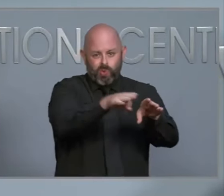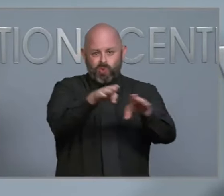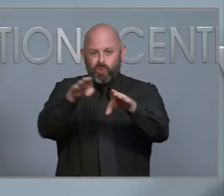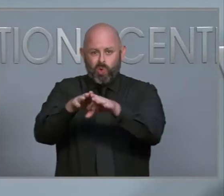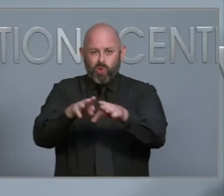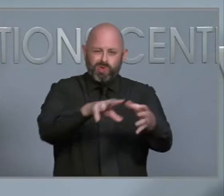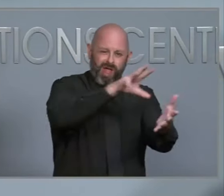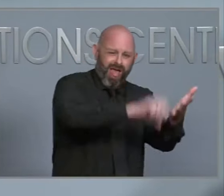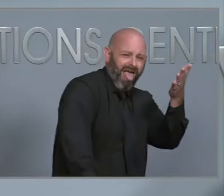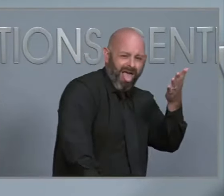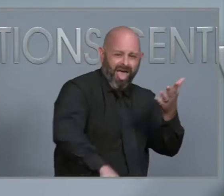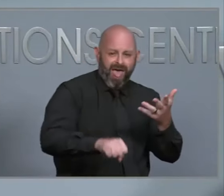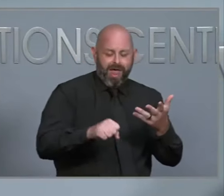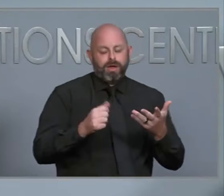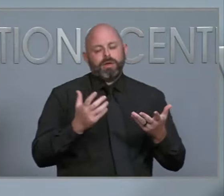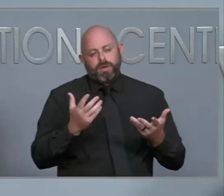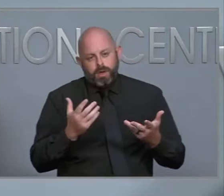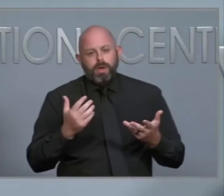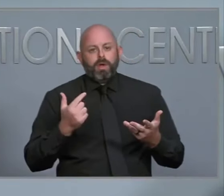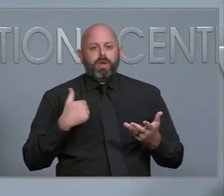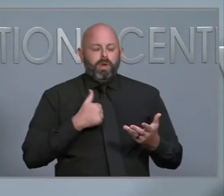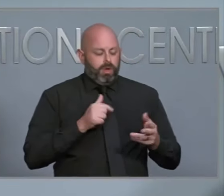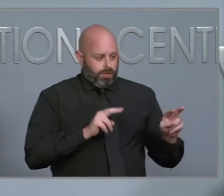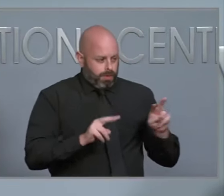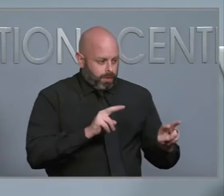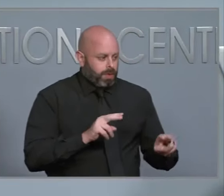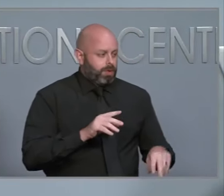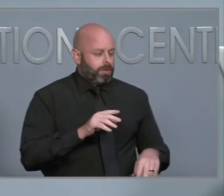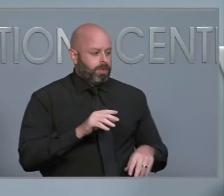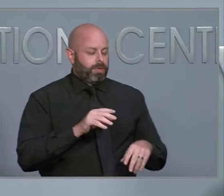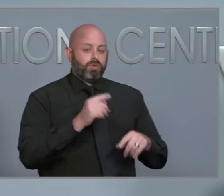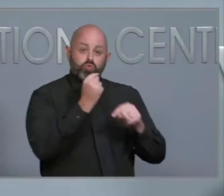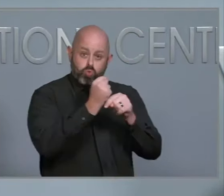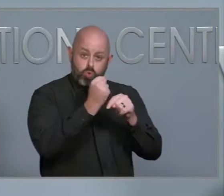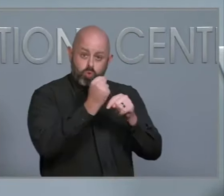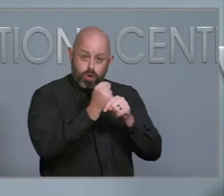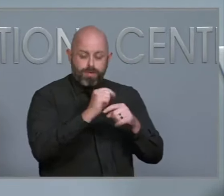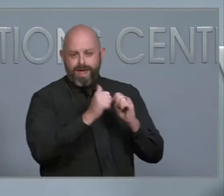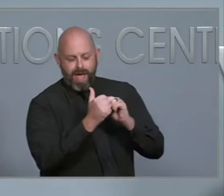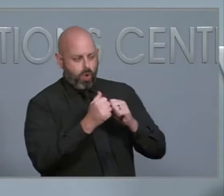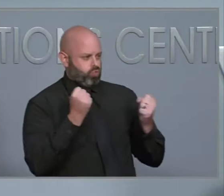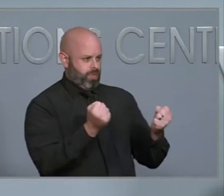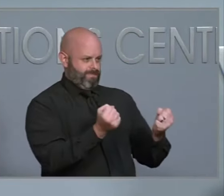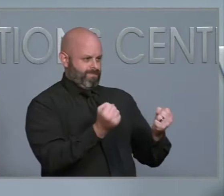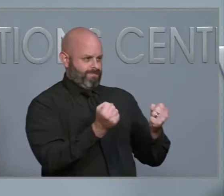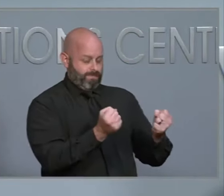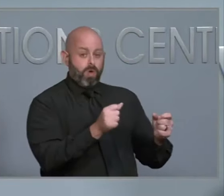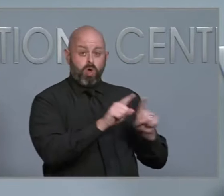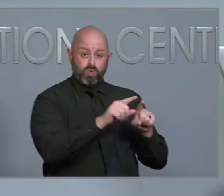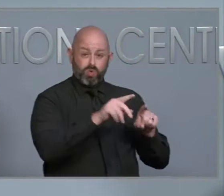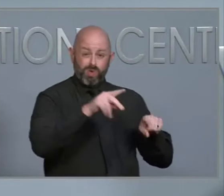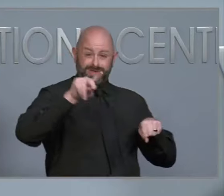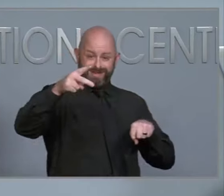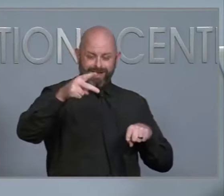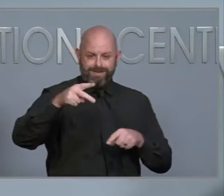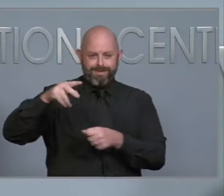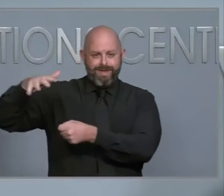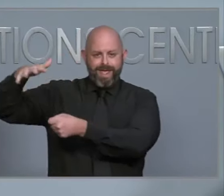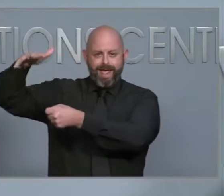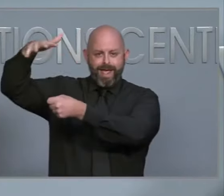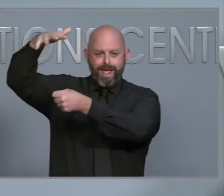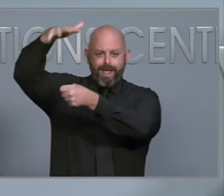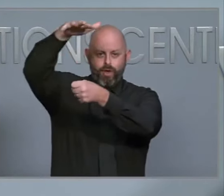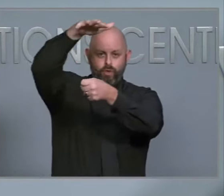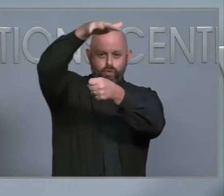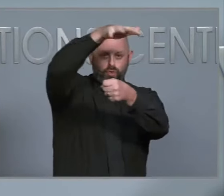ground options as well as options via air and why you see all the partners up here that you see really it takes all of these partners to be able to clear